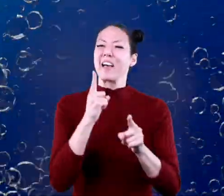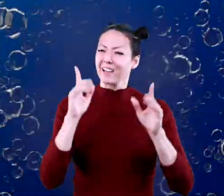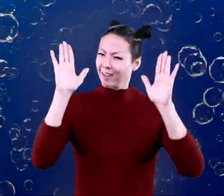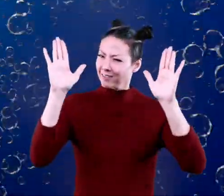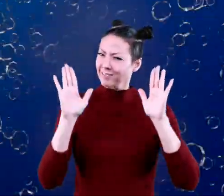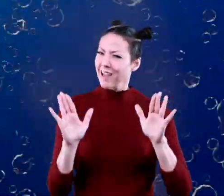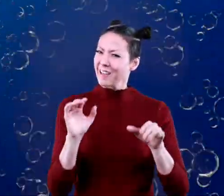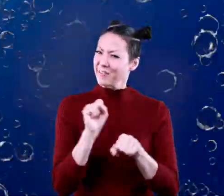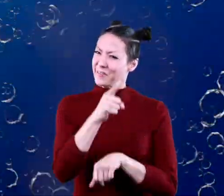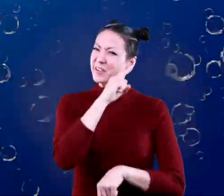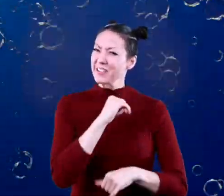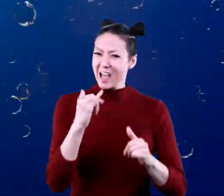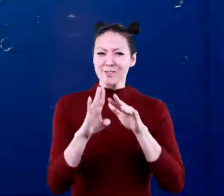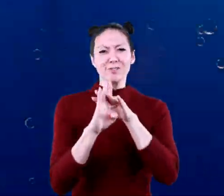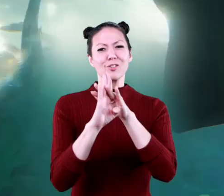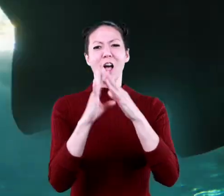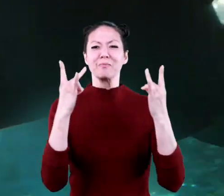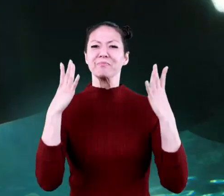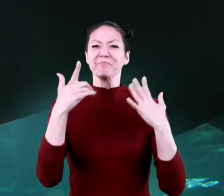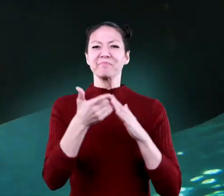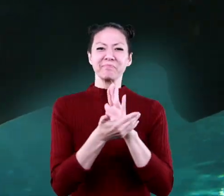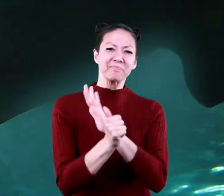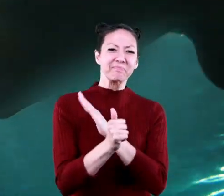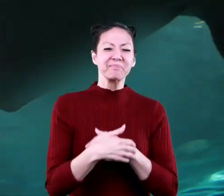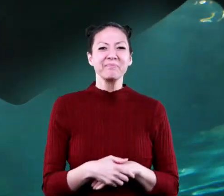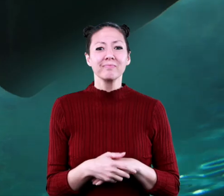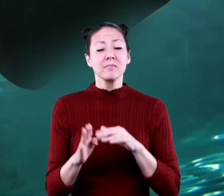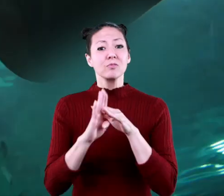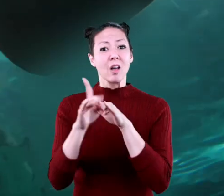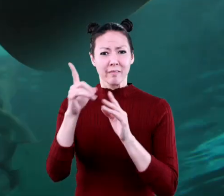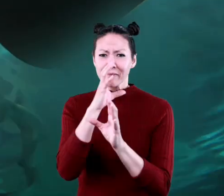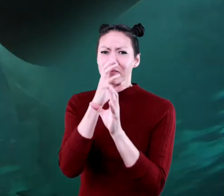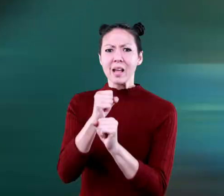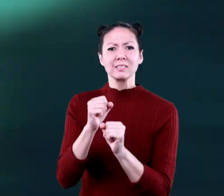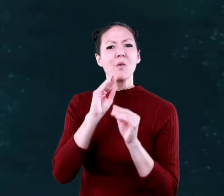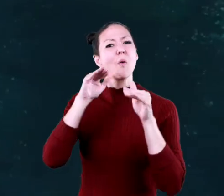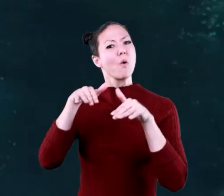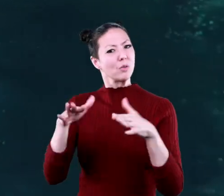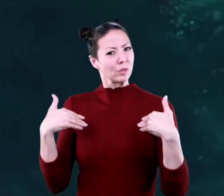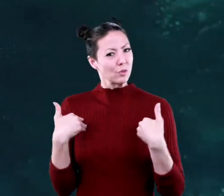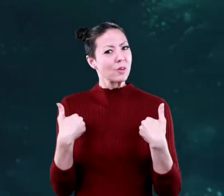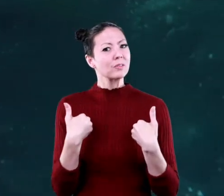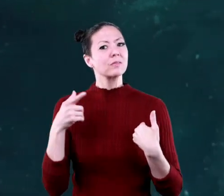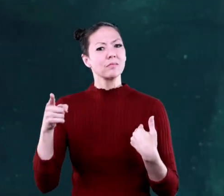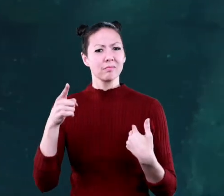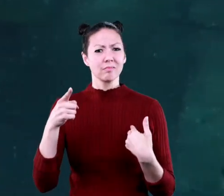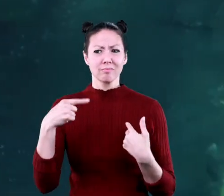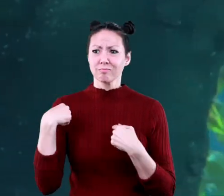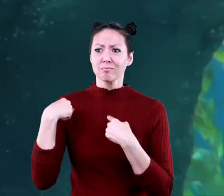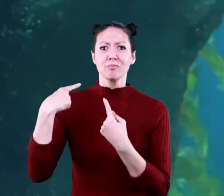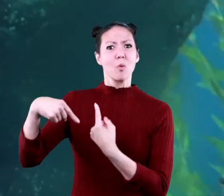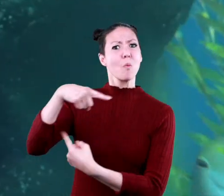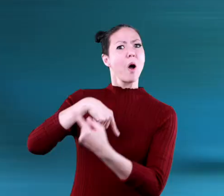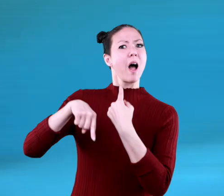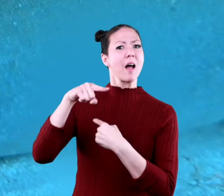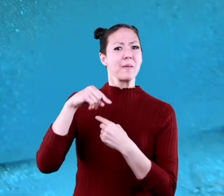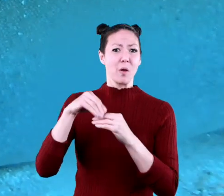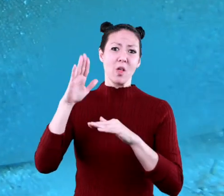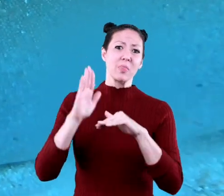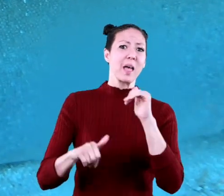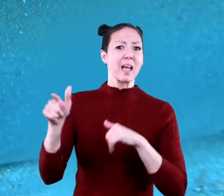work shark scholars. Sharks are fascinating ocean creatures that have been around longer than the dinosaurs.